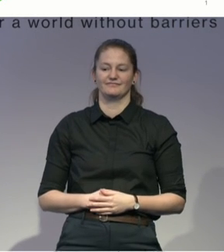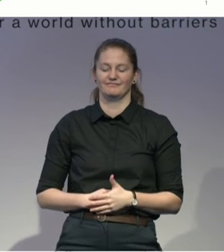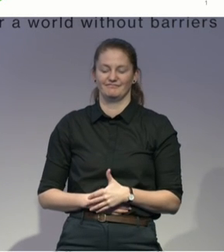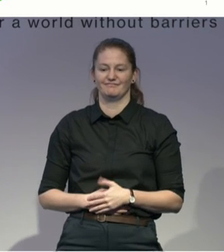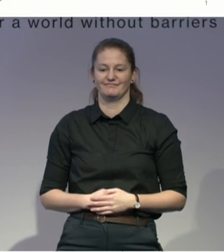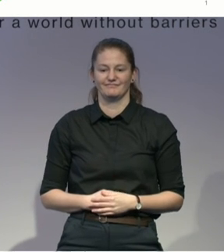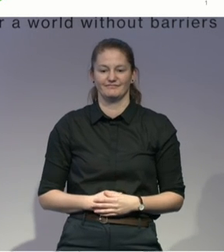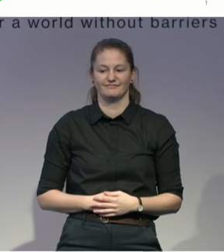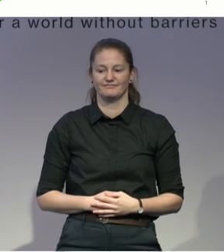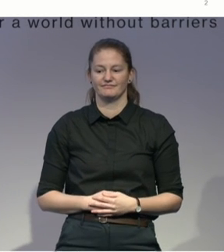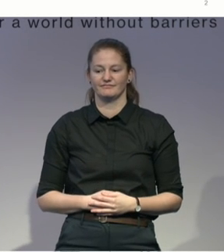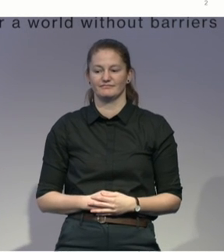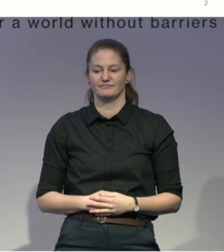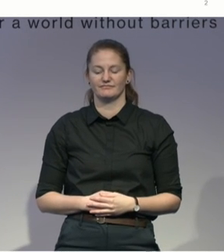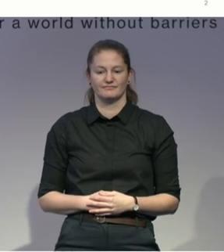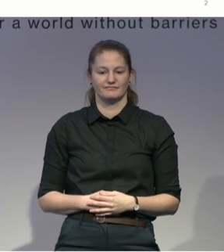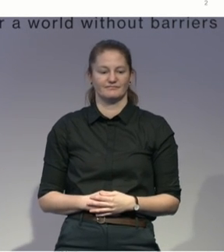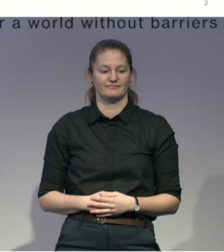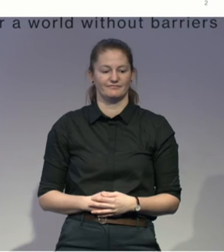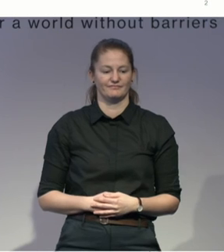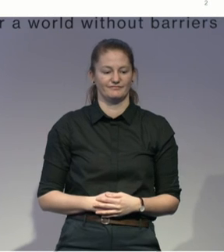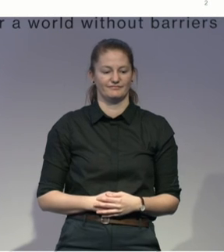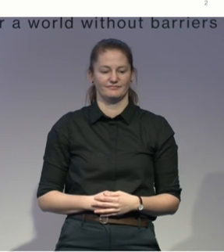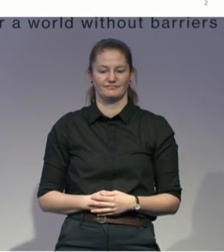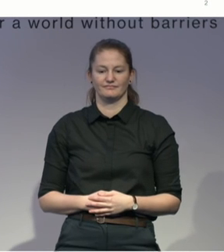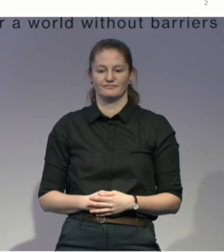All right. Let's just get everything started. Okay. Right.